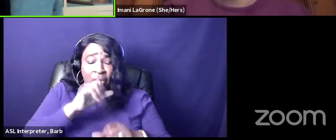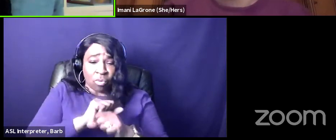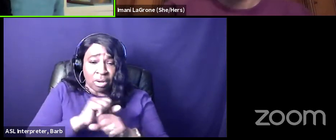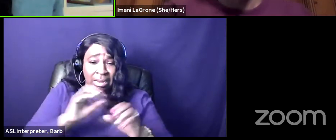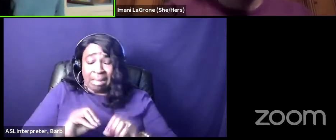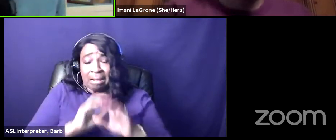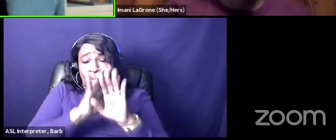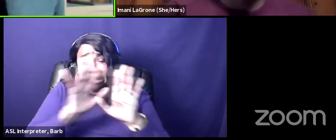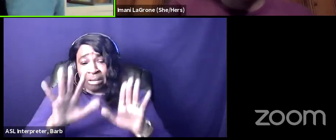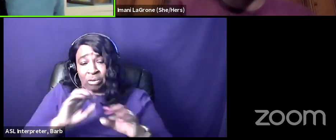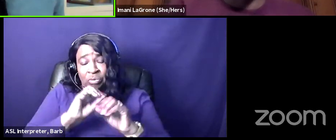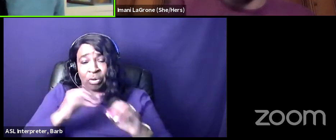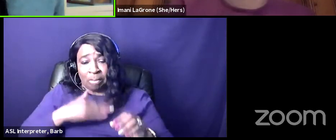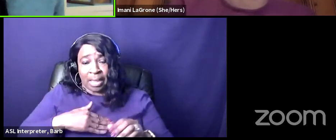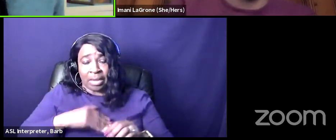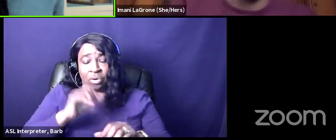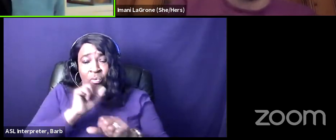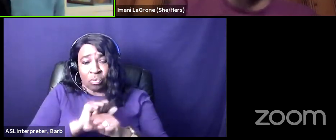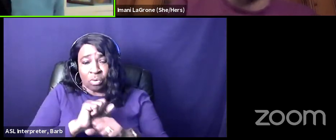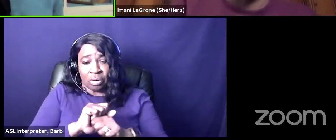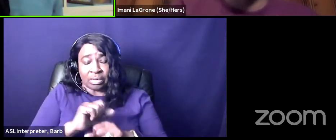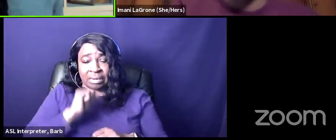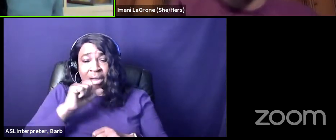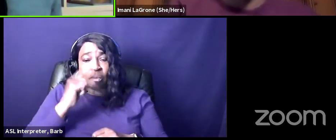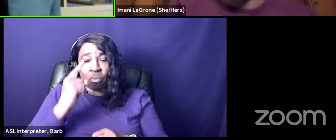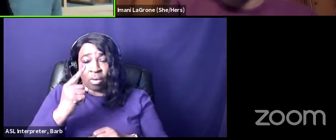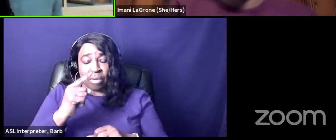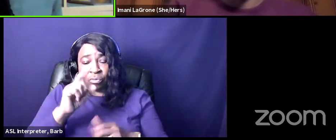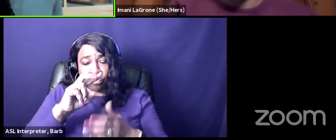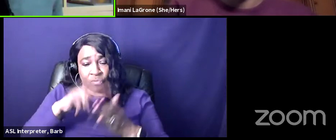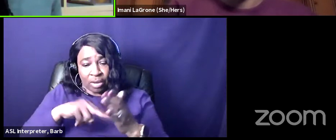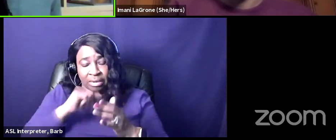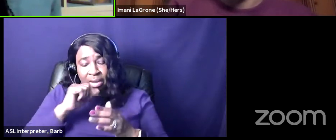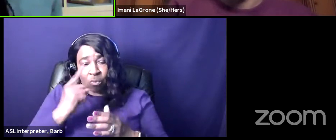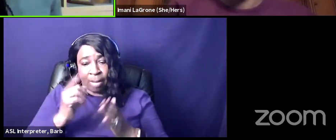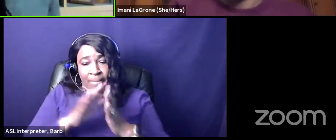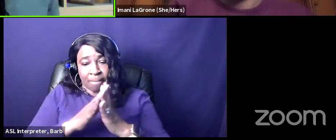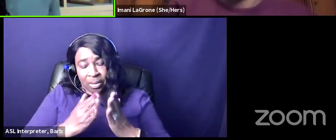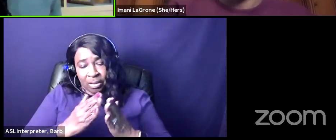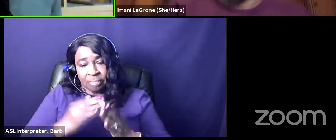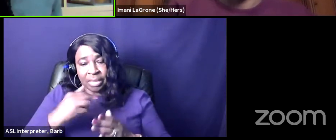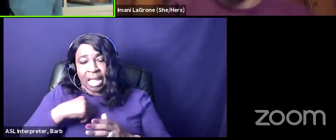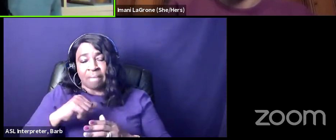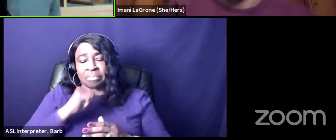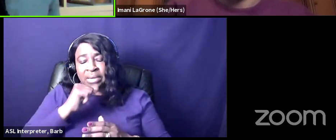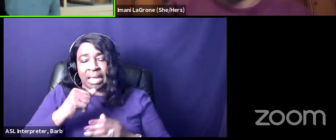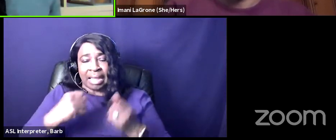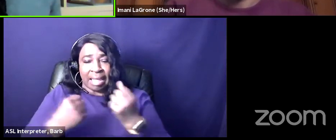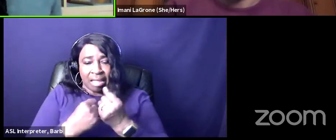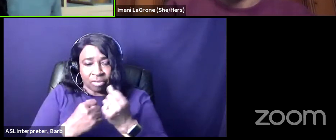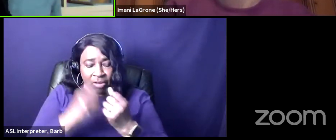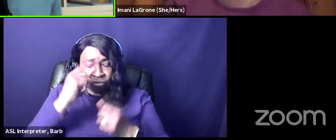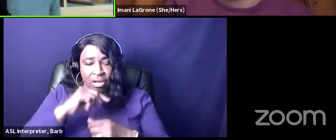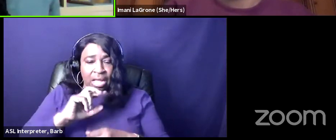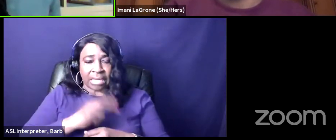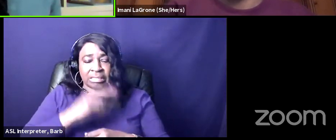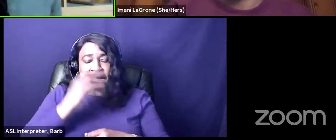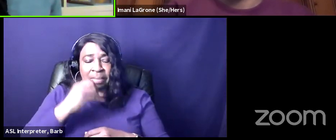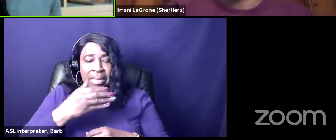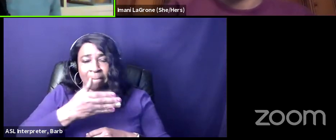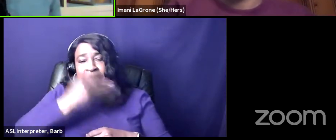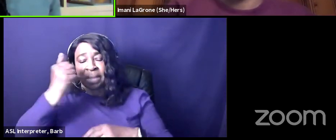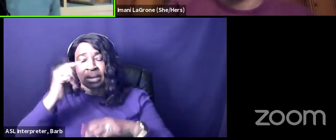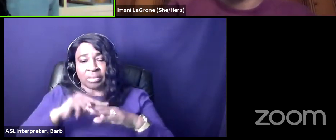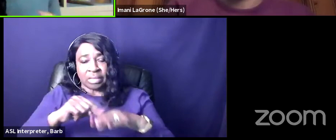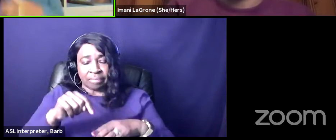has read one single word right because i am not advocating for us to be better than caribbeans and africans i'm not advocating for us